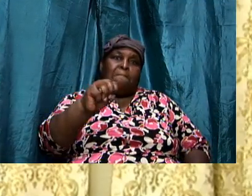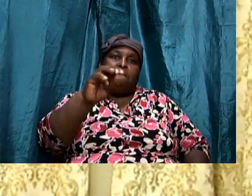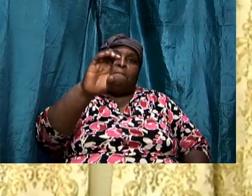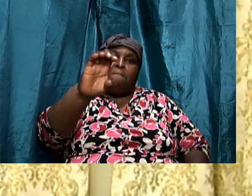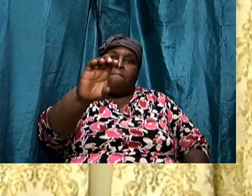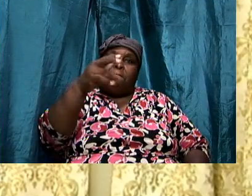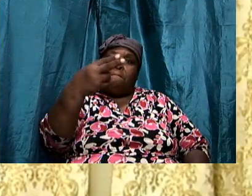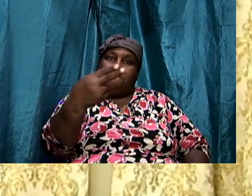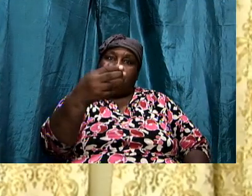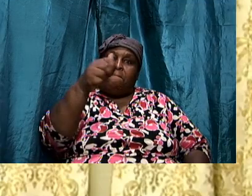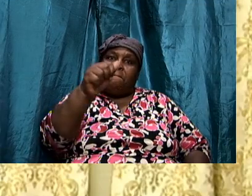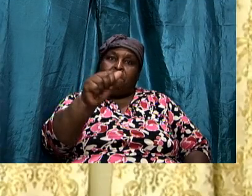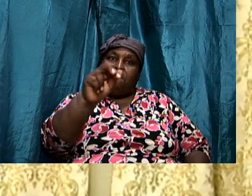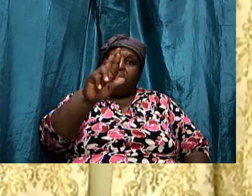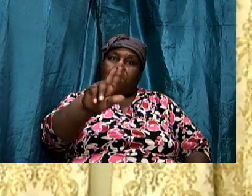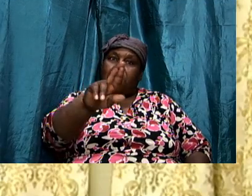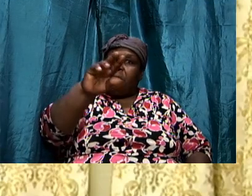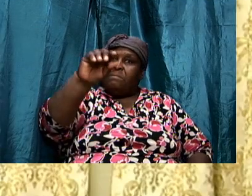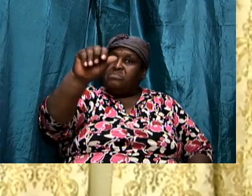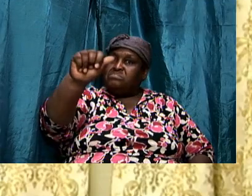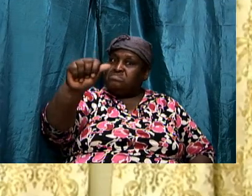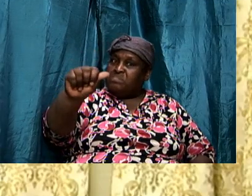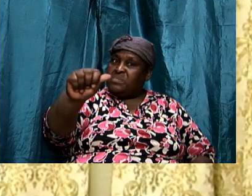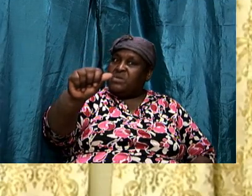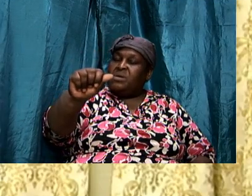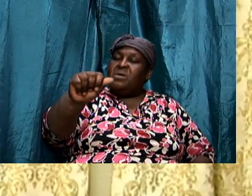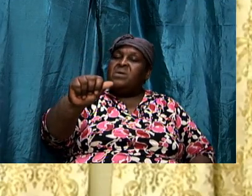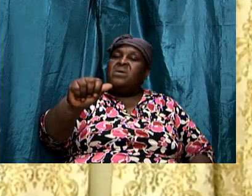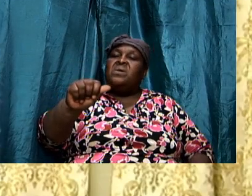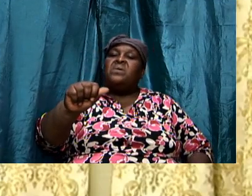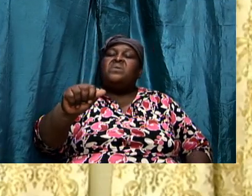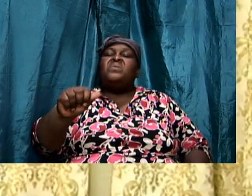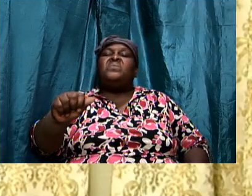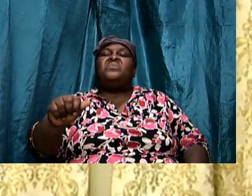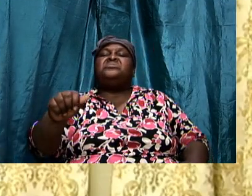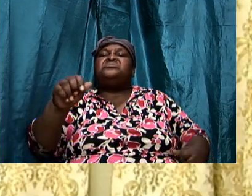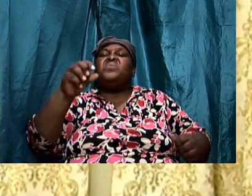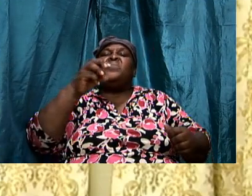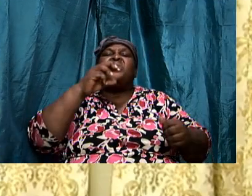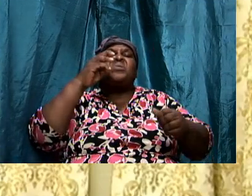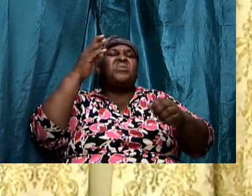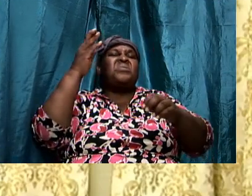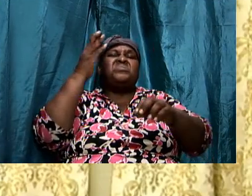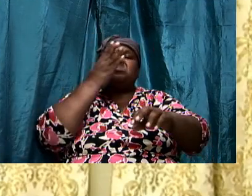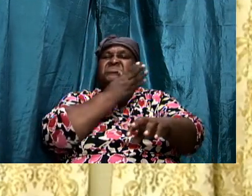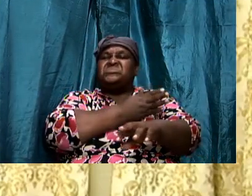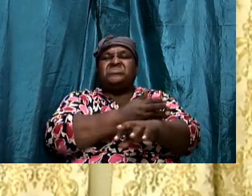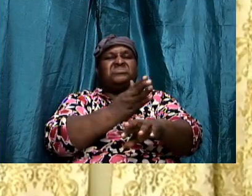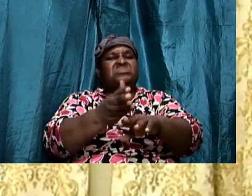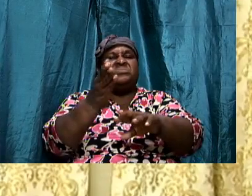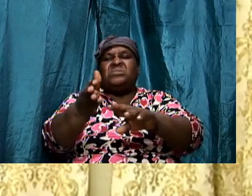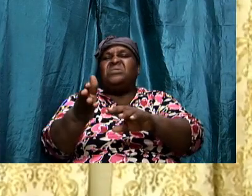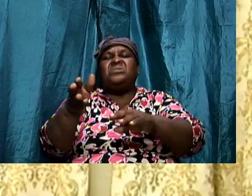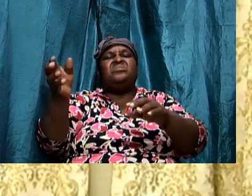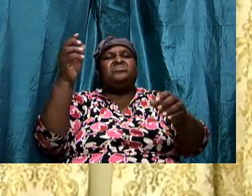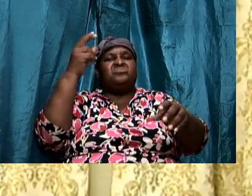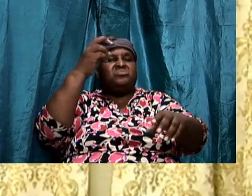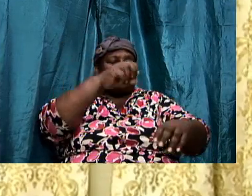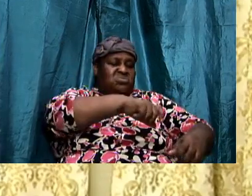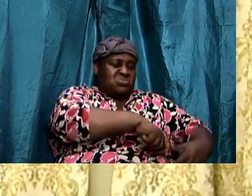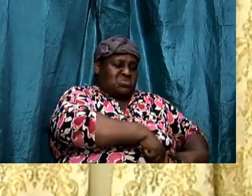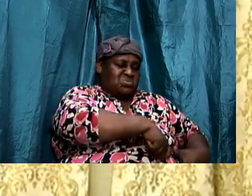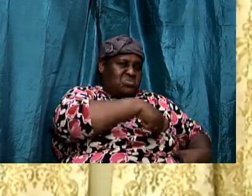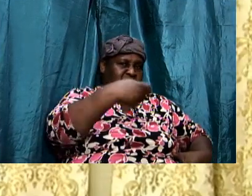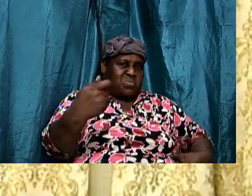vicious, most brutal, most murderous. And brothers and sisters,